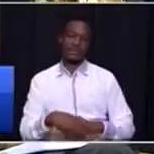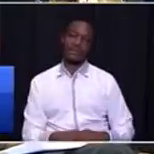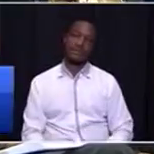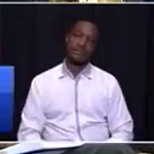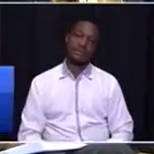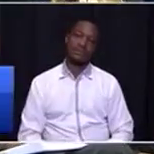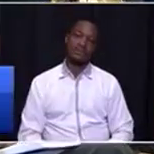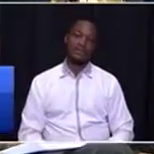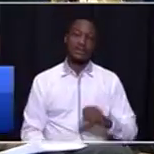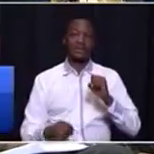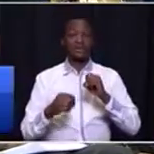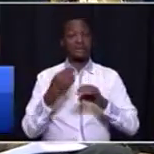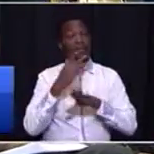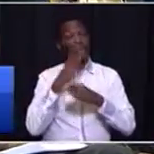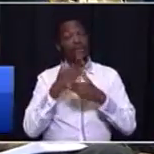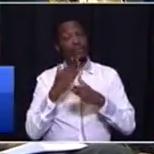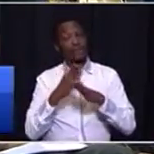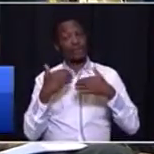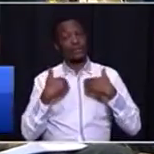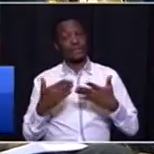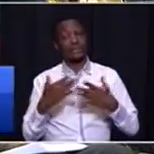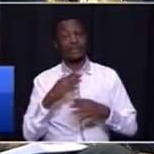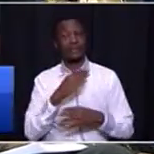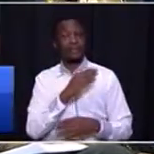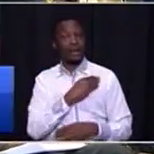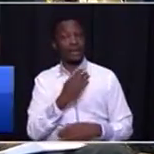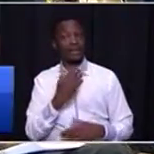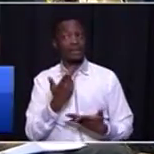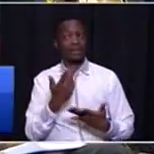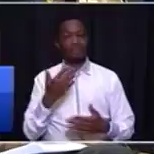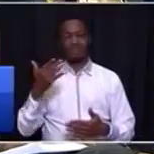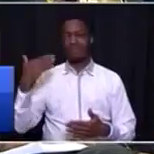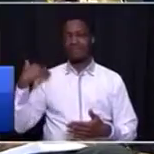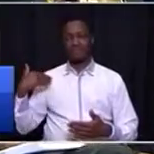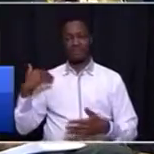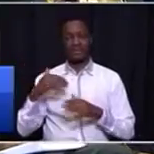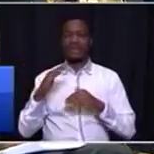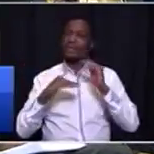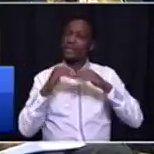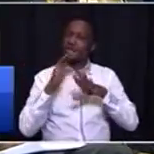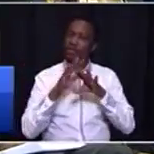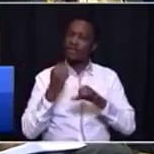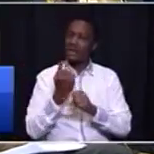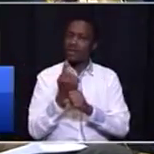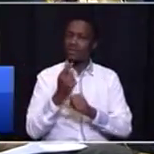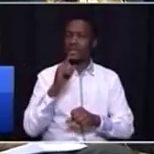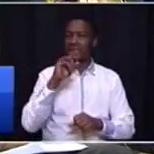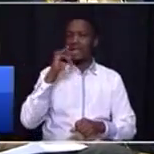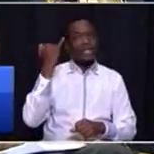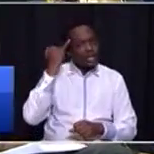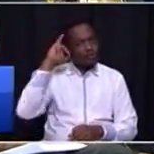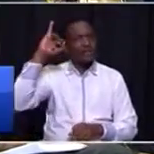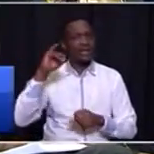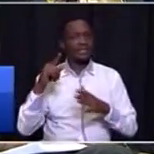And some of the work was started by my predecessors such as the building of the Kauten Innovation Hub.